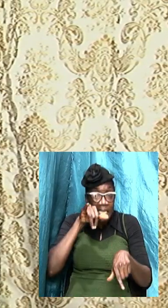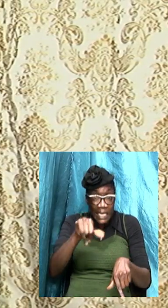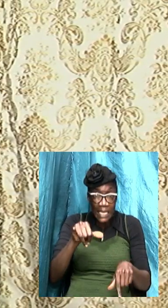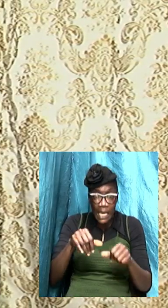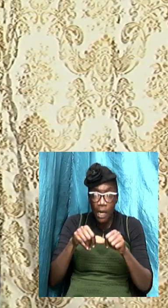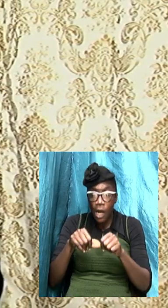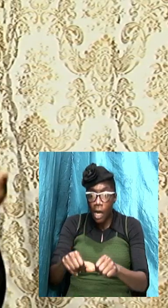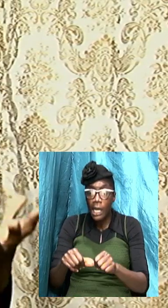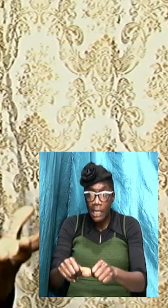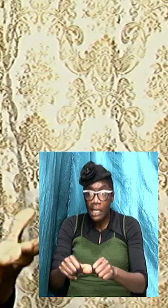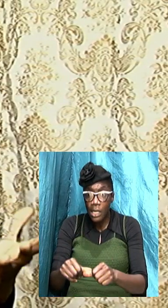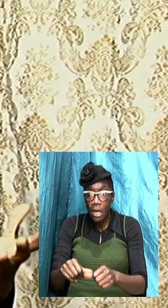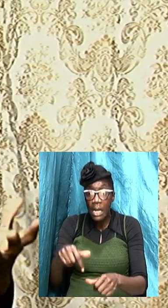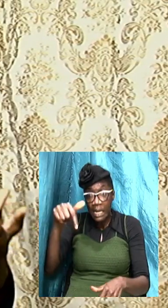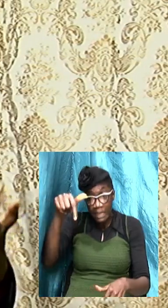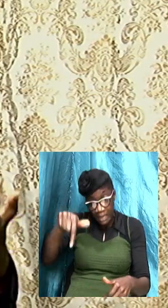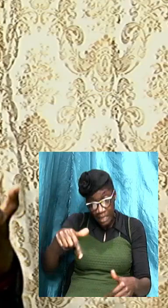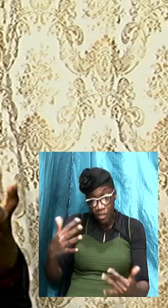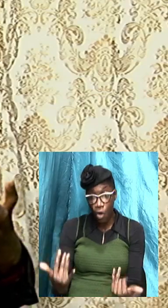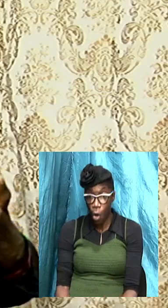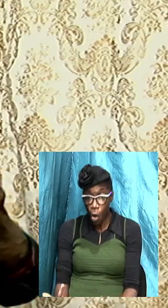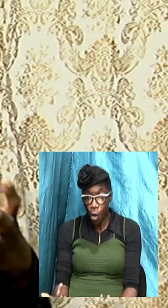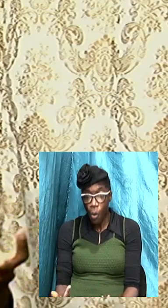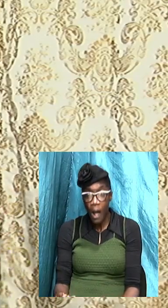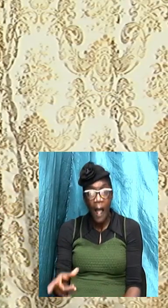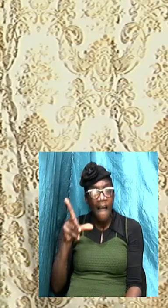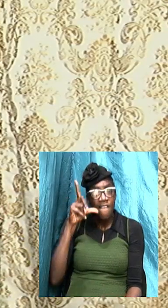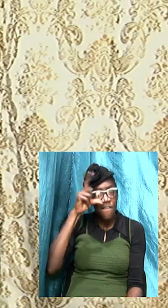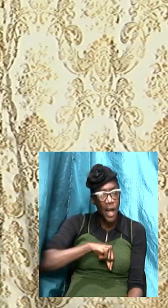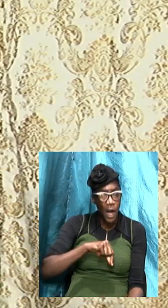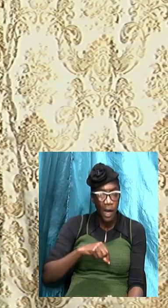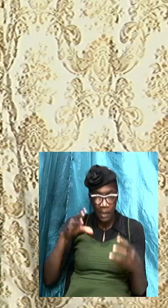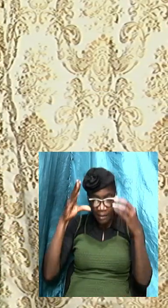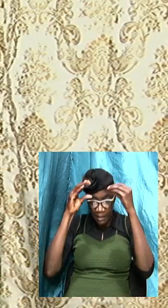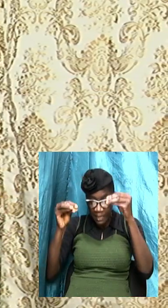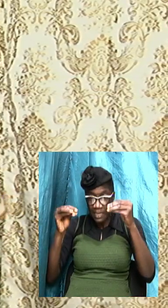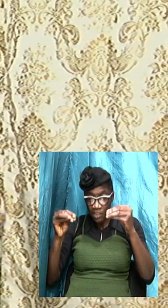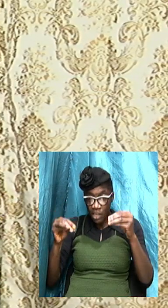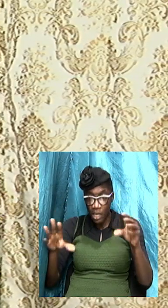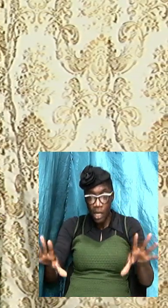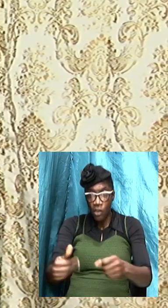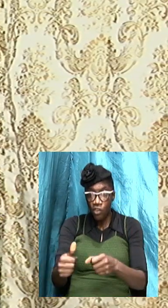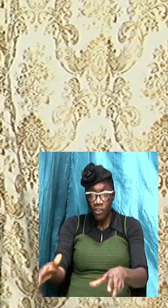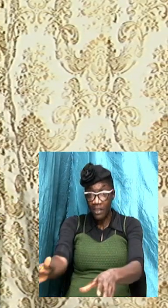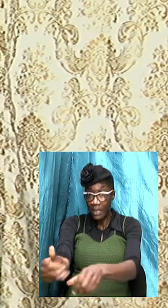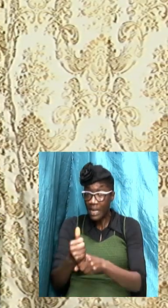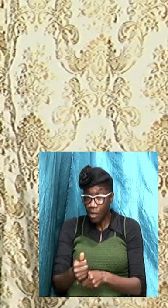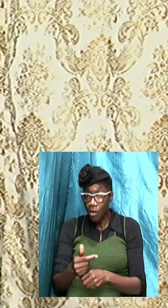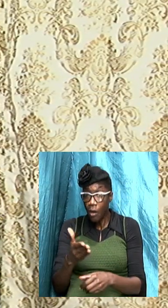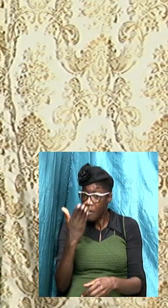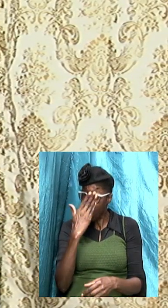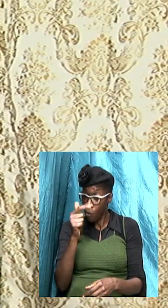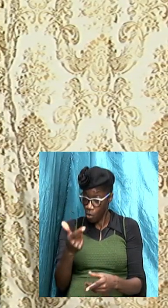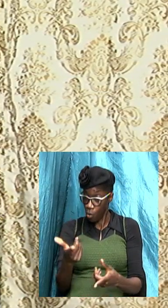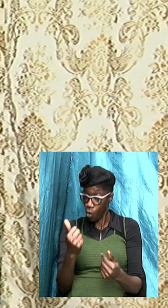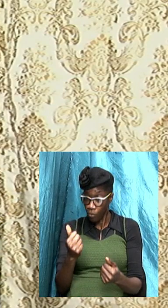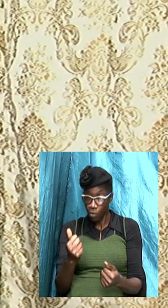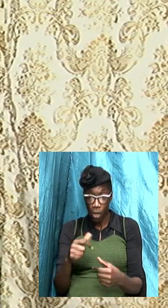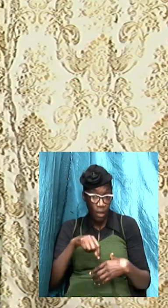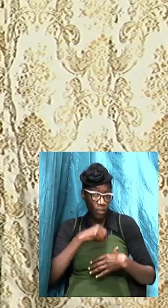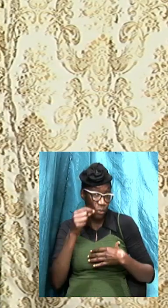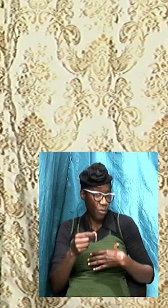all false teaching it just it just take you before you come to your spiritual senses